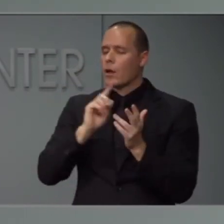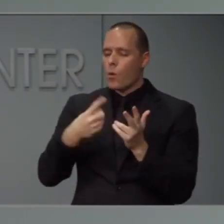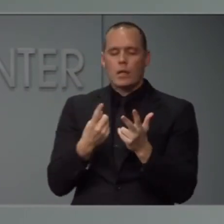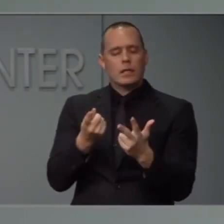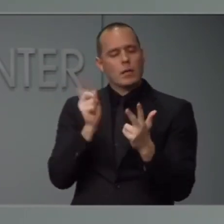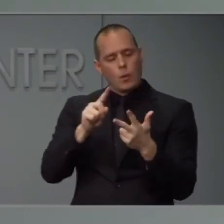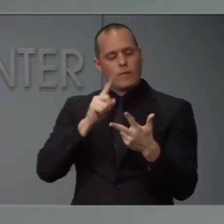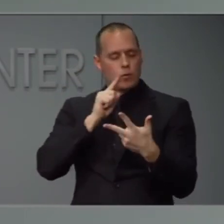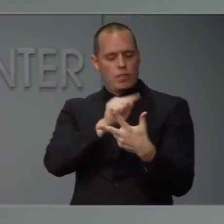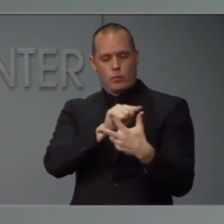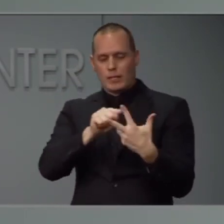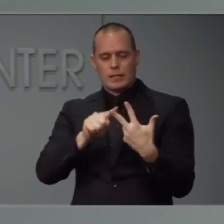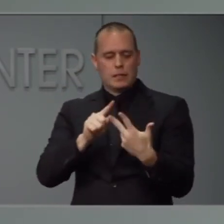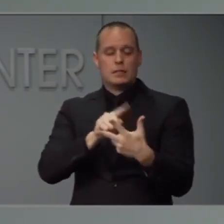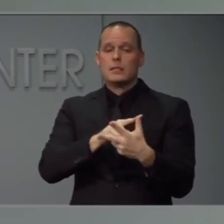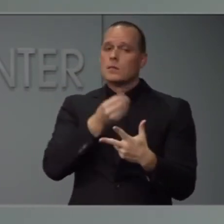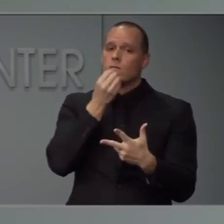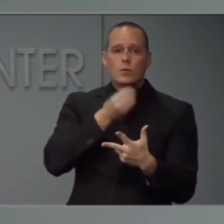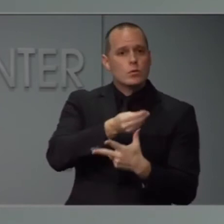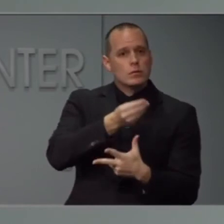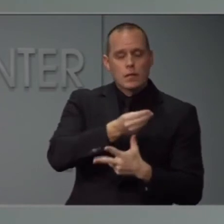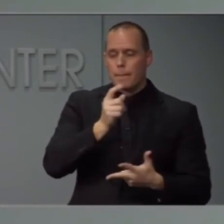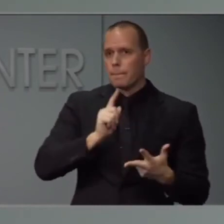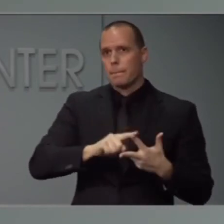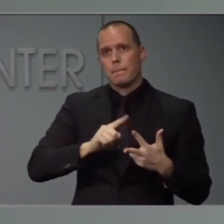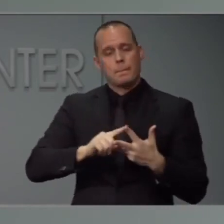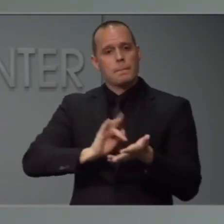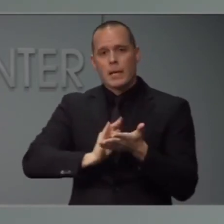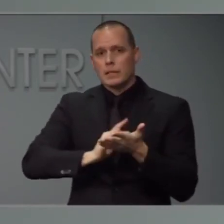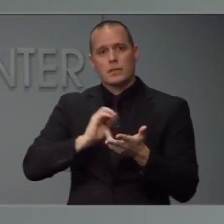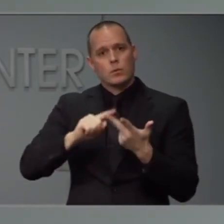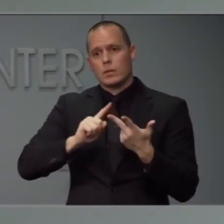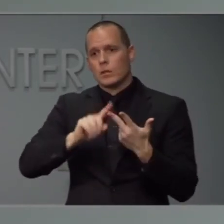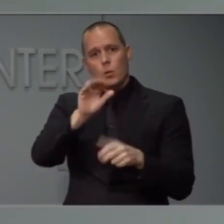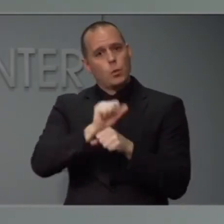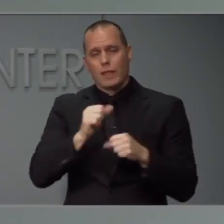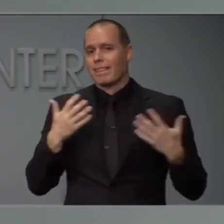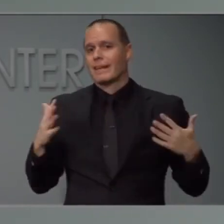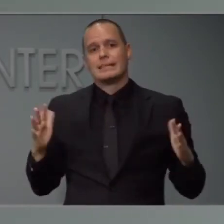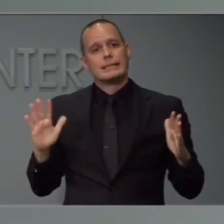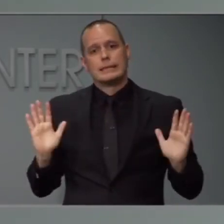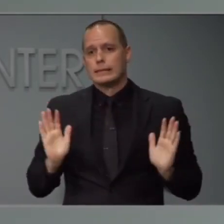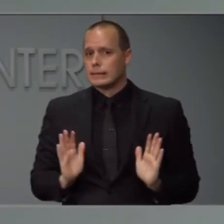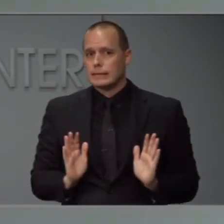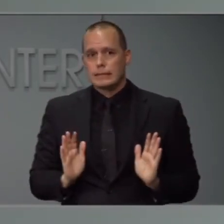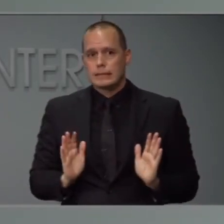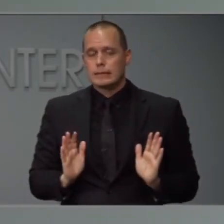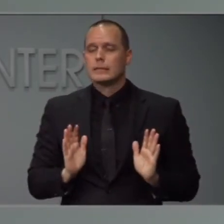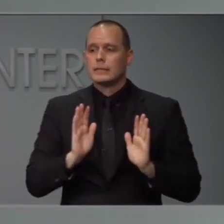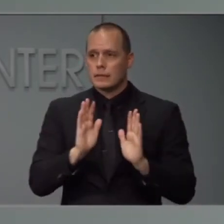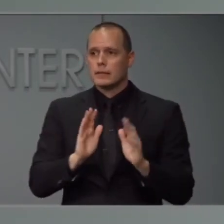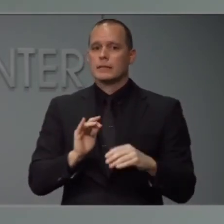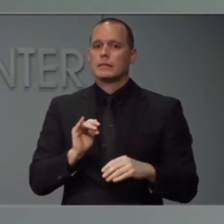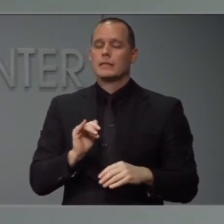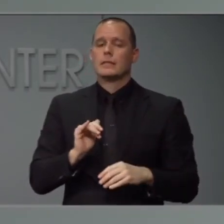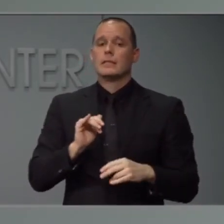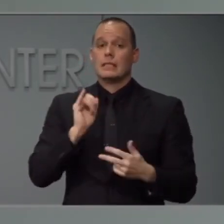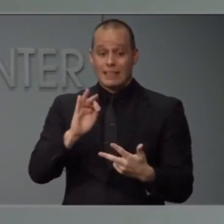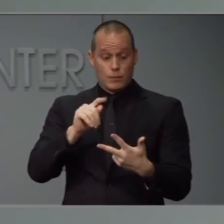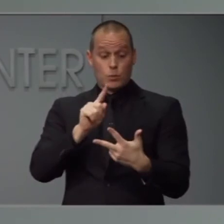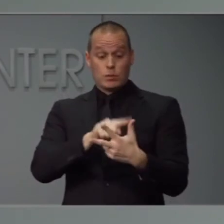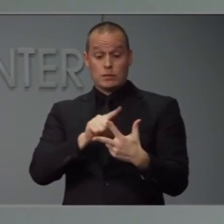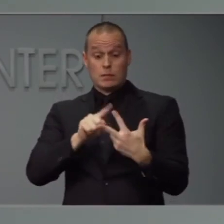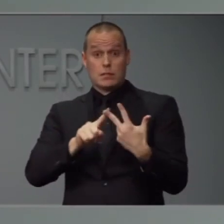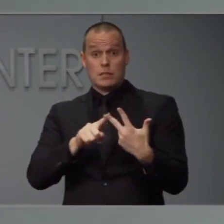businesses for groceries, for medicines, or to your work if you're an essential worker. If you see those settings that are